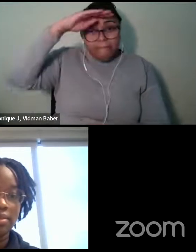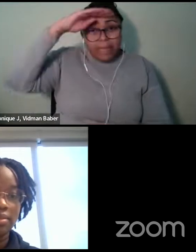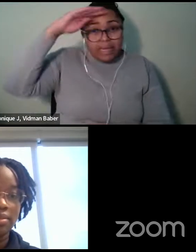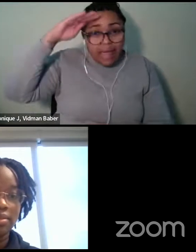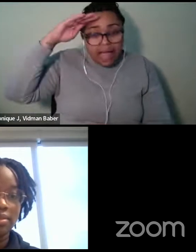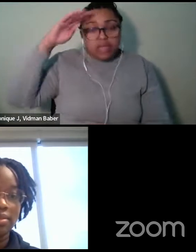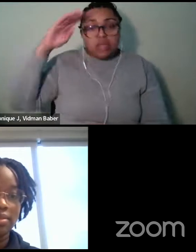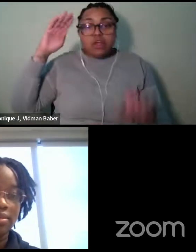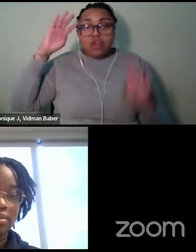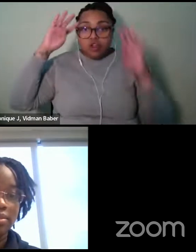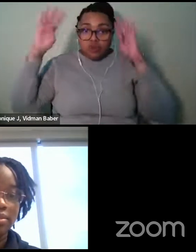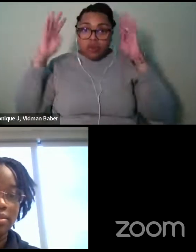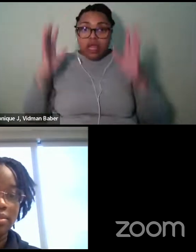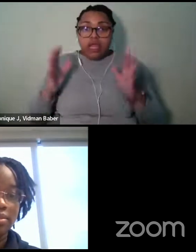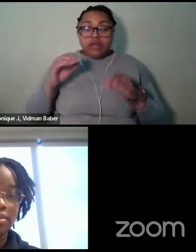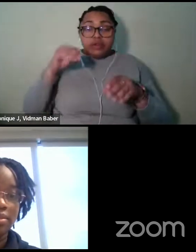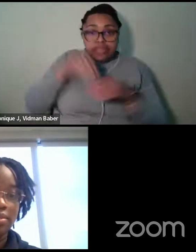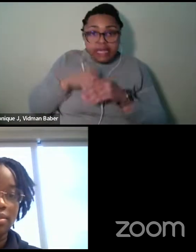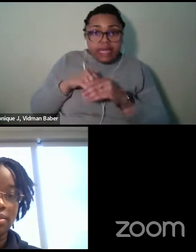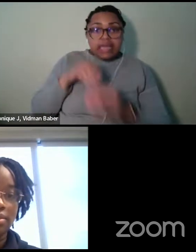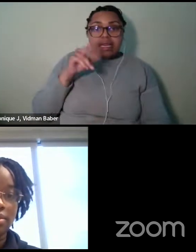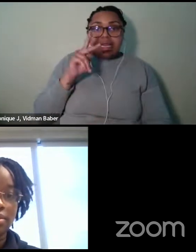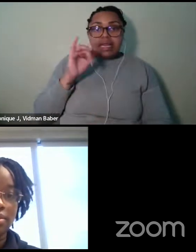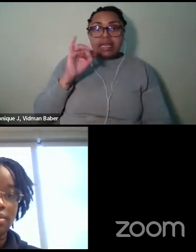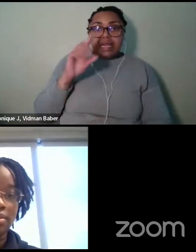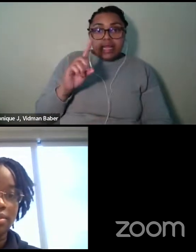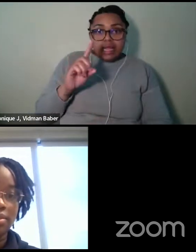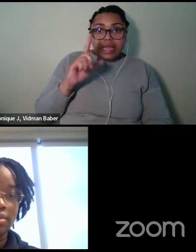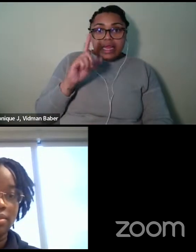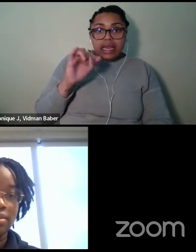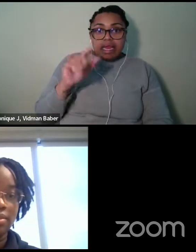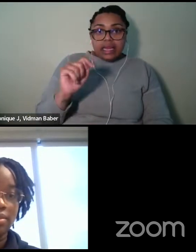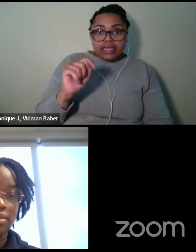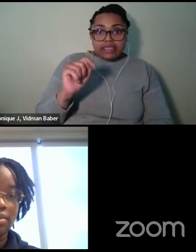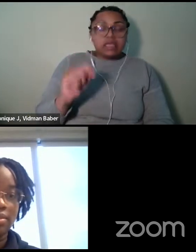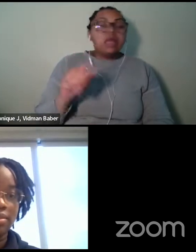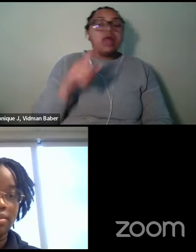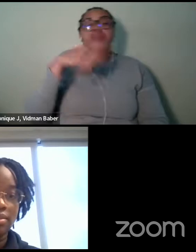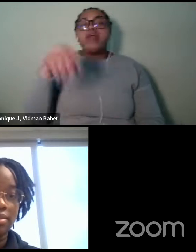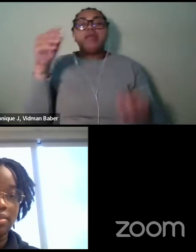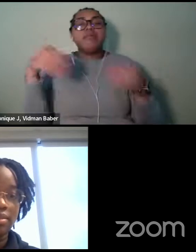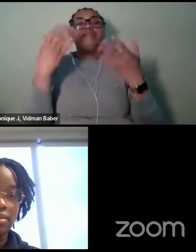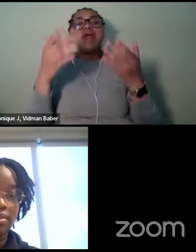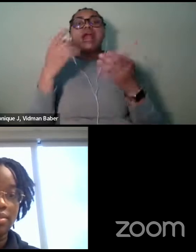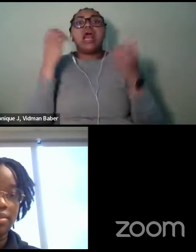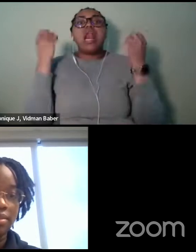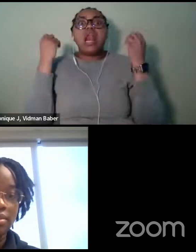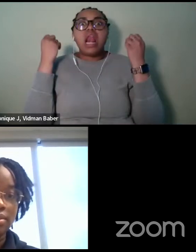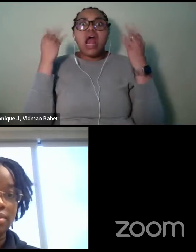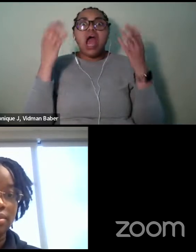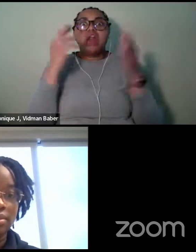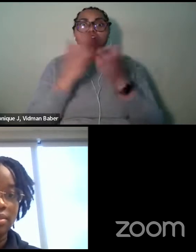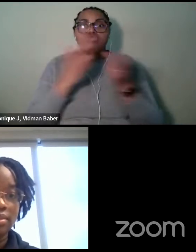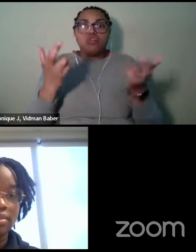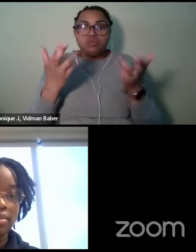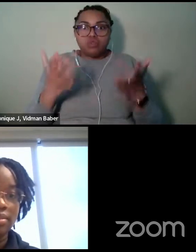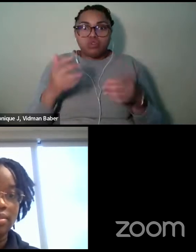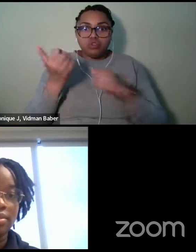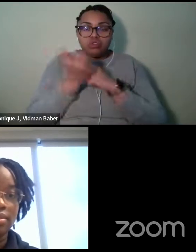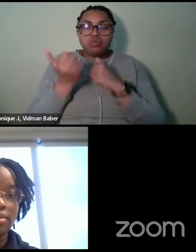that network. They provide all kinds of resources and support for, for black writers. Um,